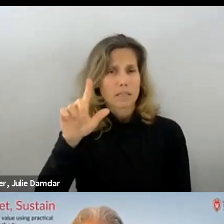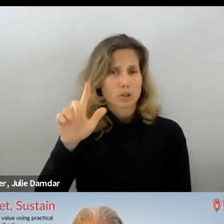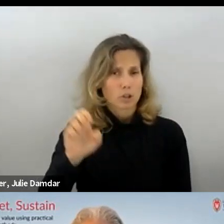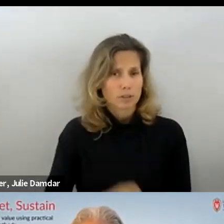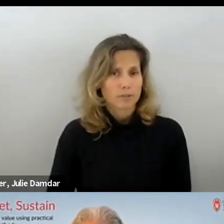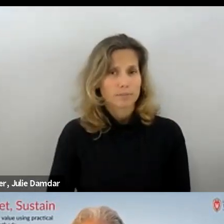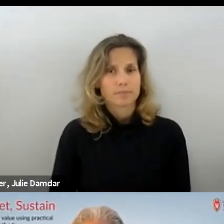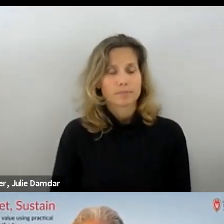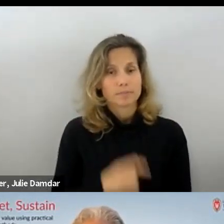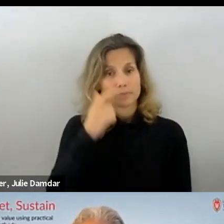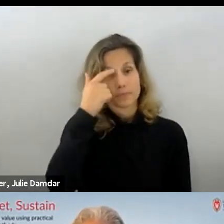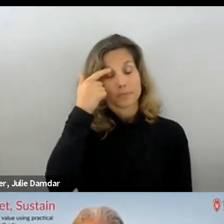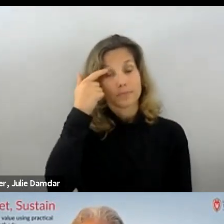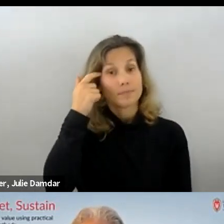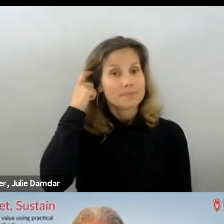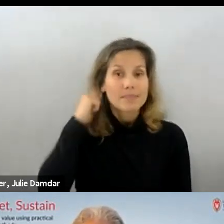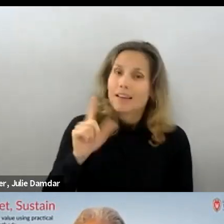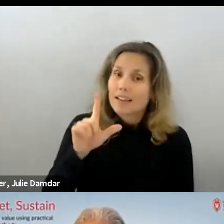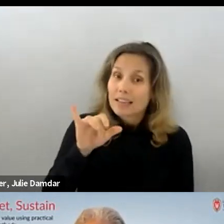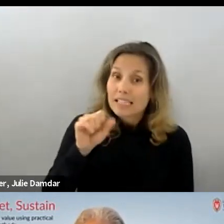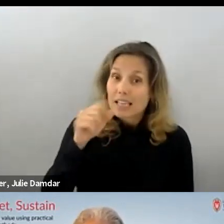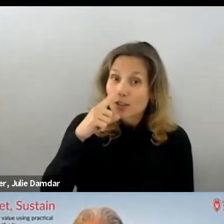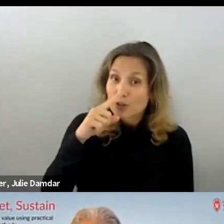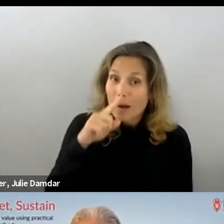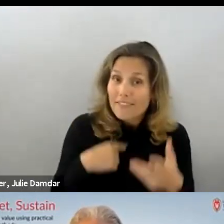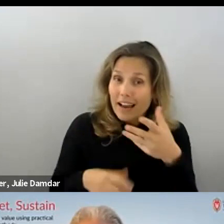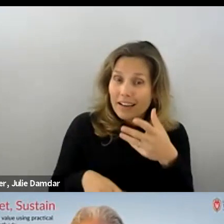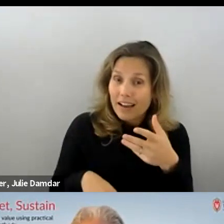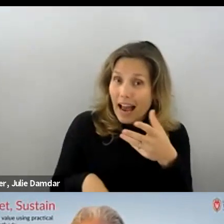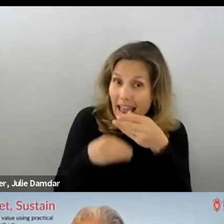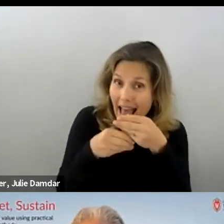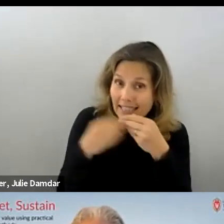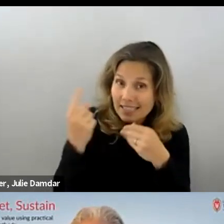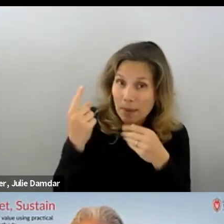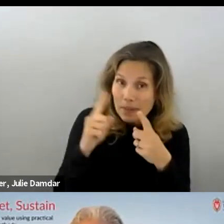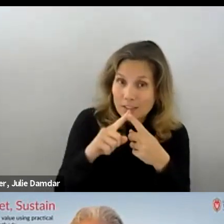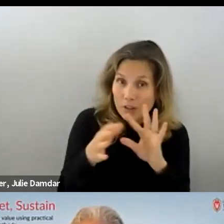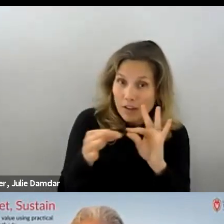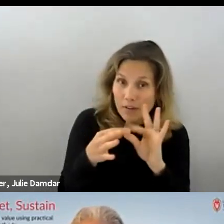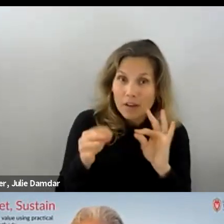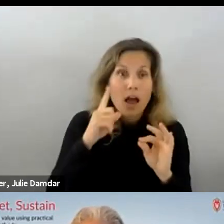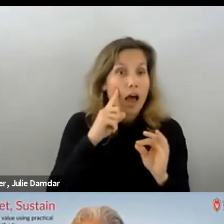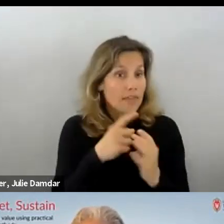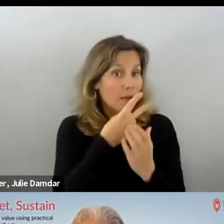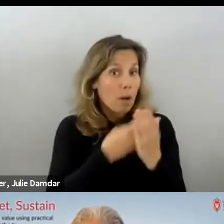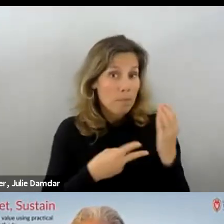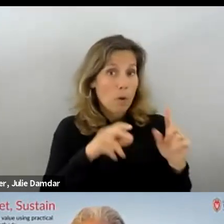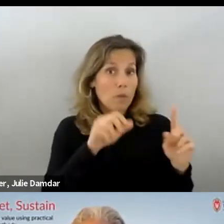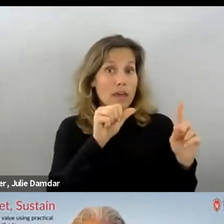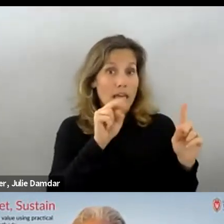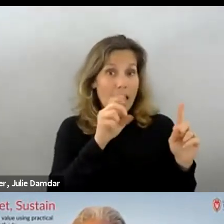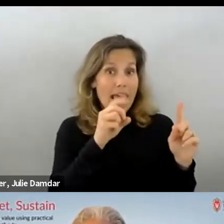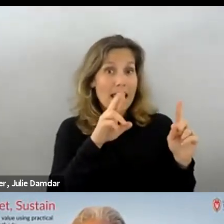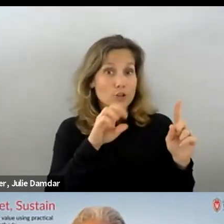Heidi, might I add something just real quickly to that? Absolutely. I think that both what Jay and Andrea have said, I